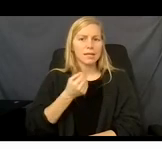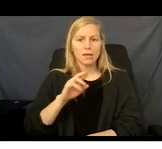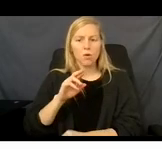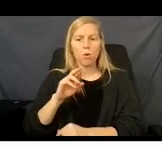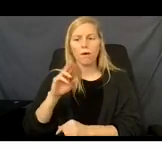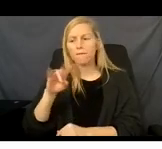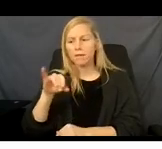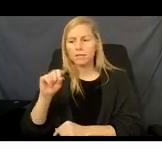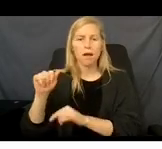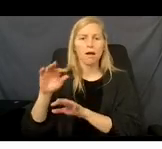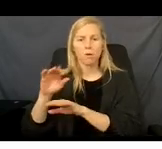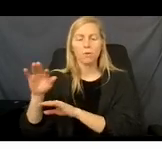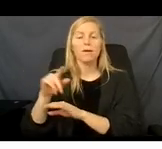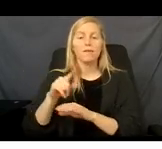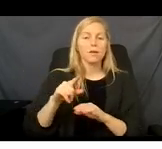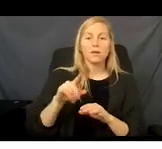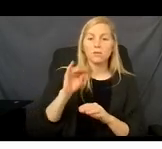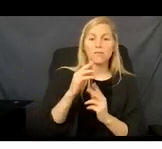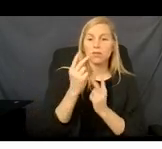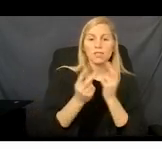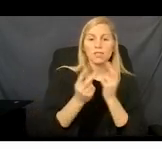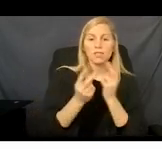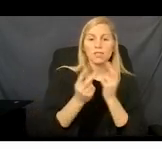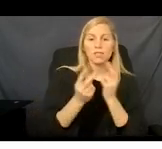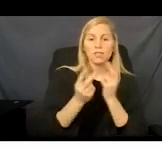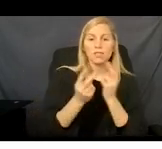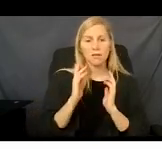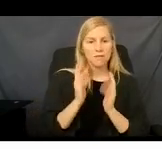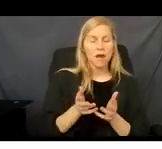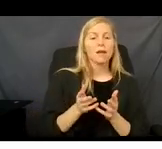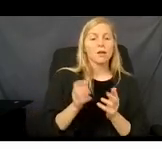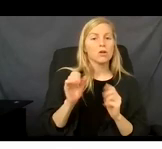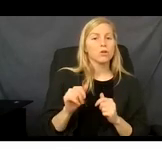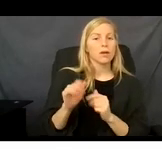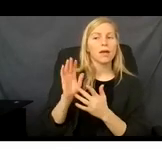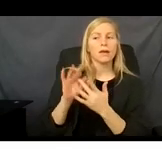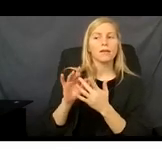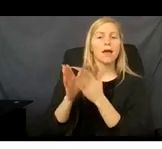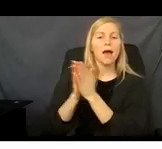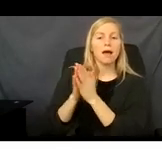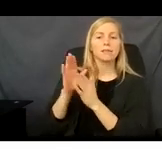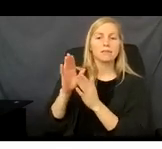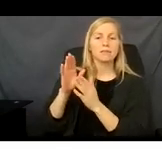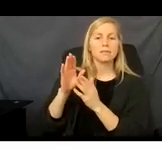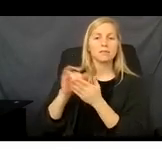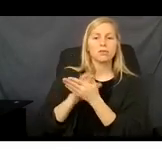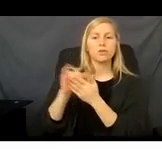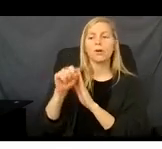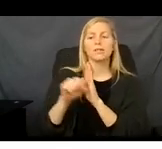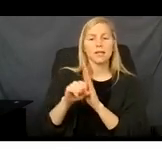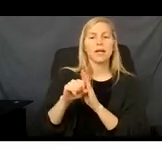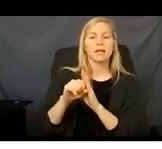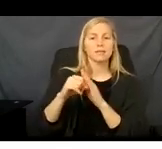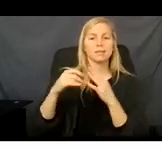through the marketplace and see if you would qualify for emergency Medicaid pending your stay in the U.S.